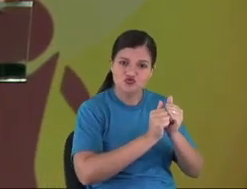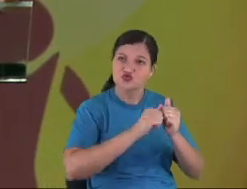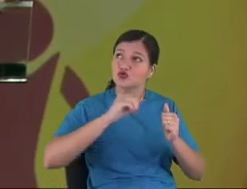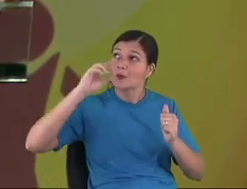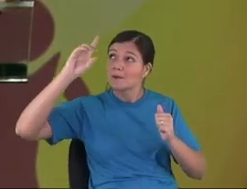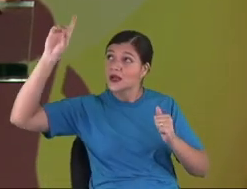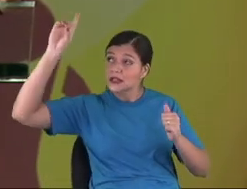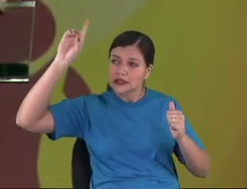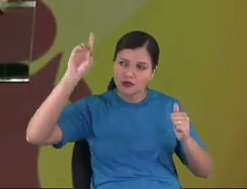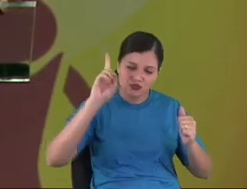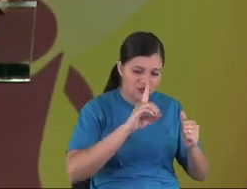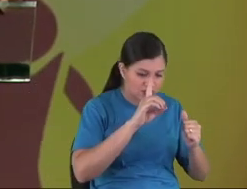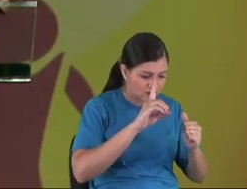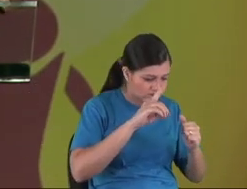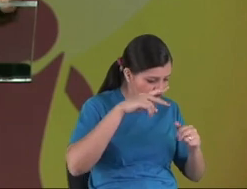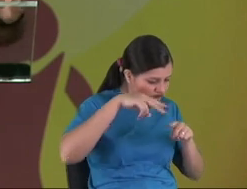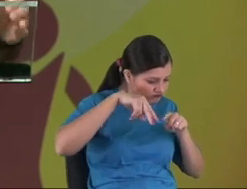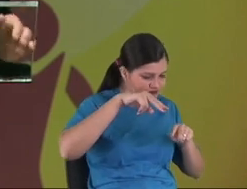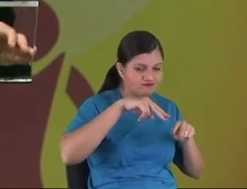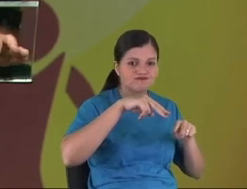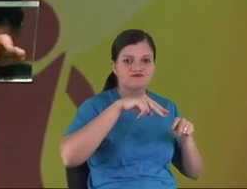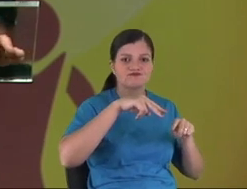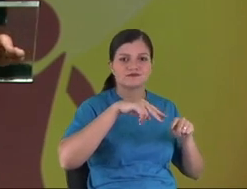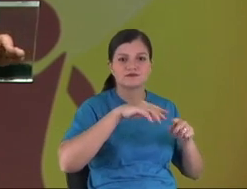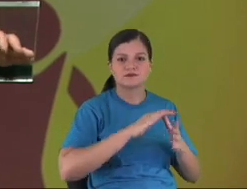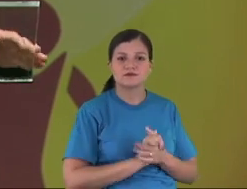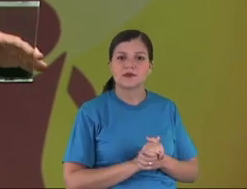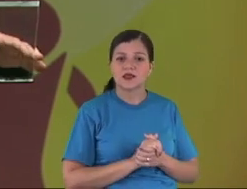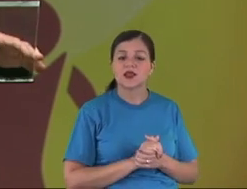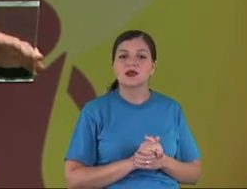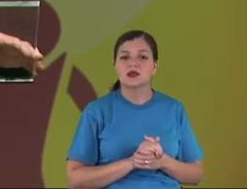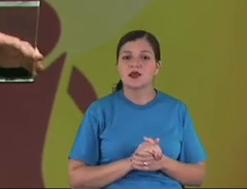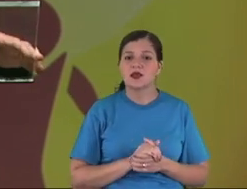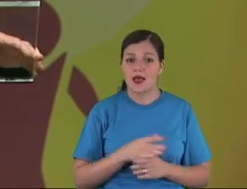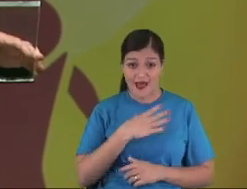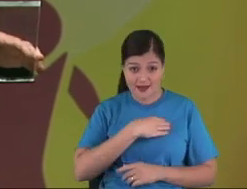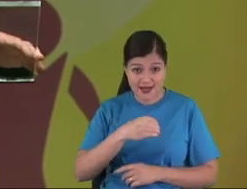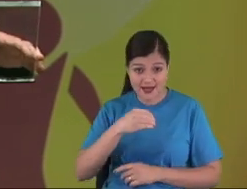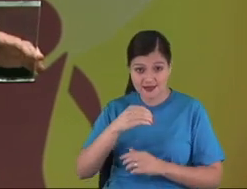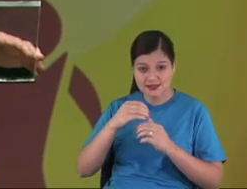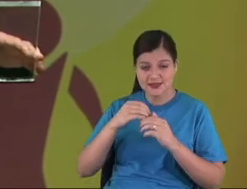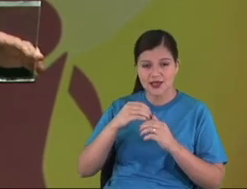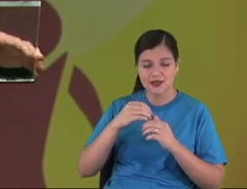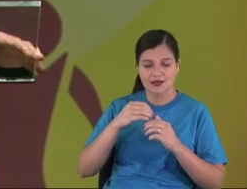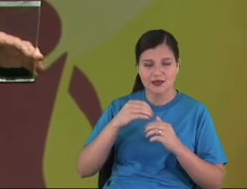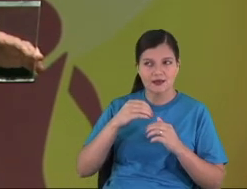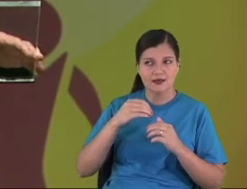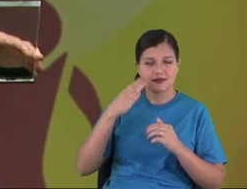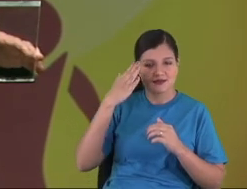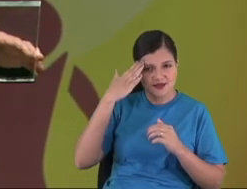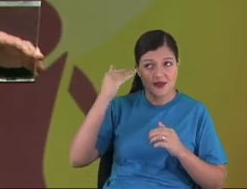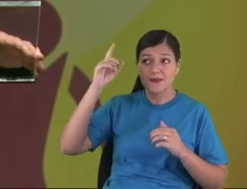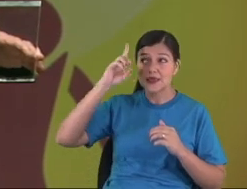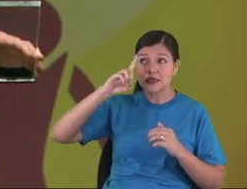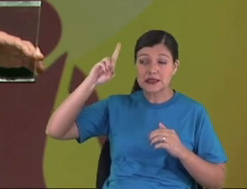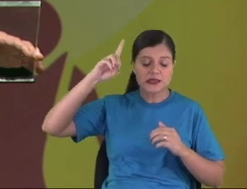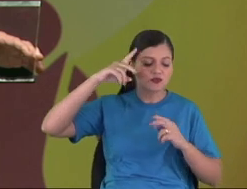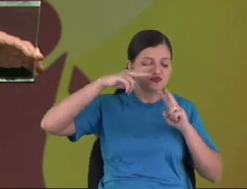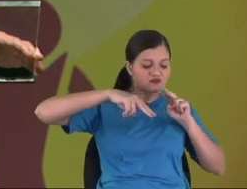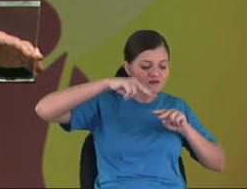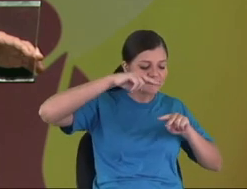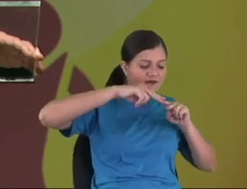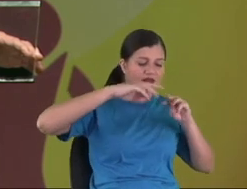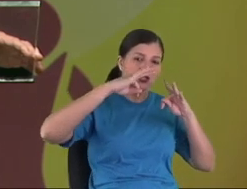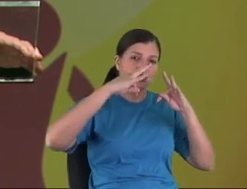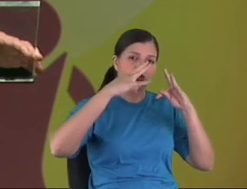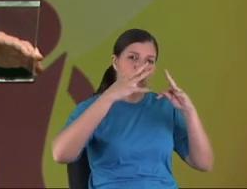that God be had a policy presence there, present policeman, kind of.